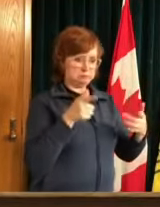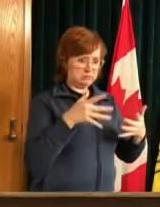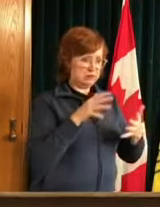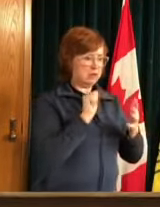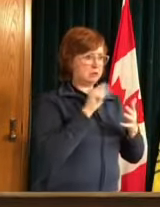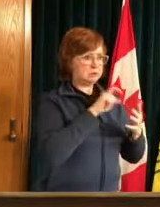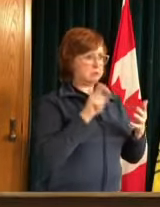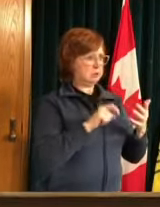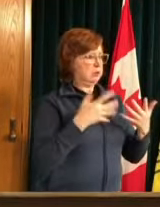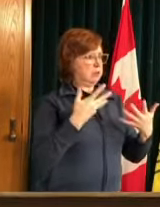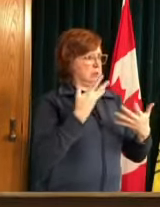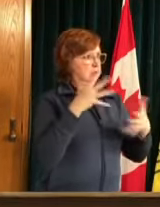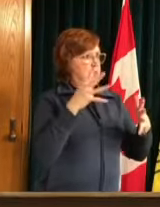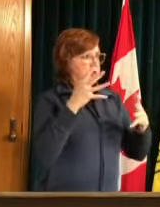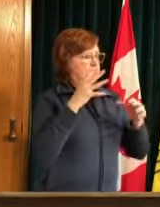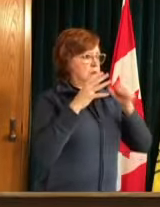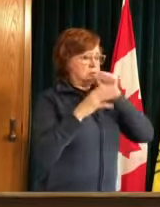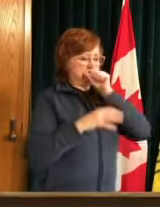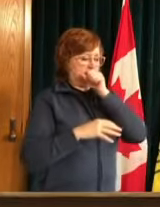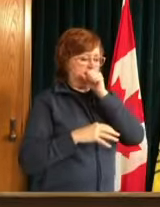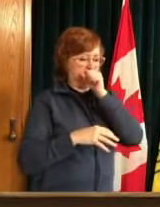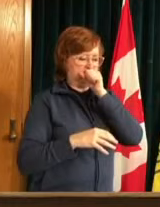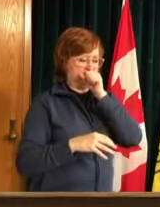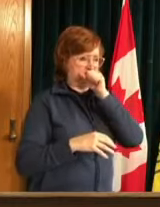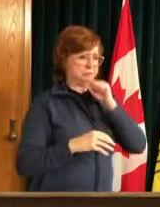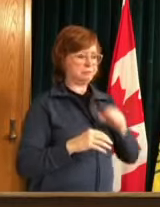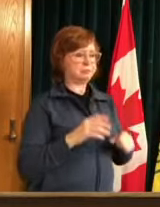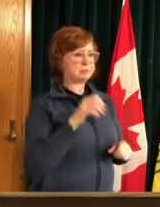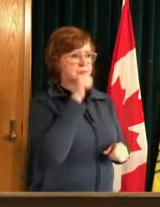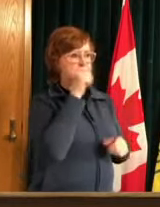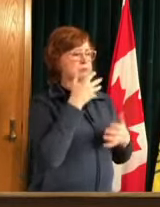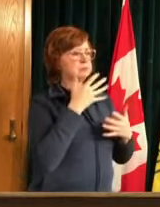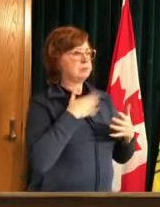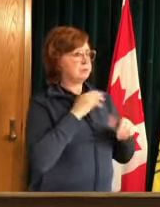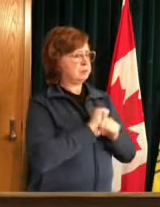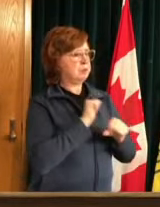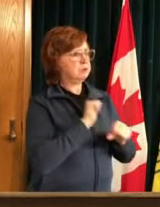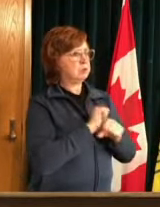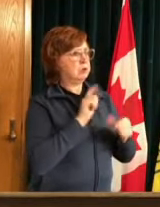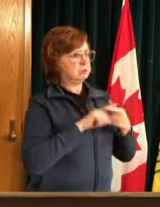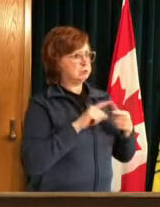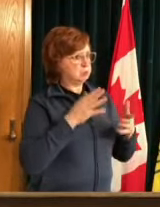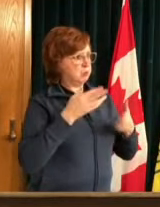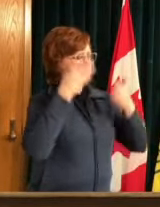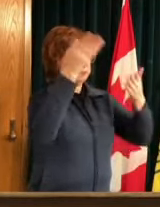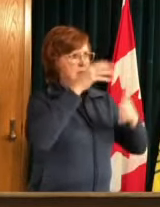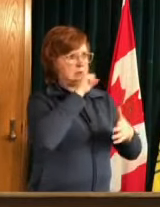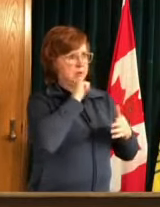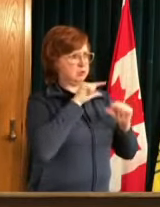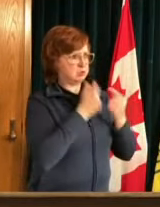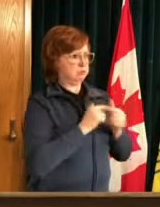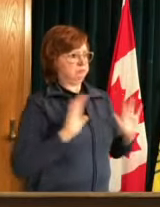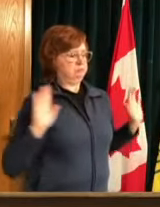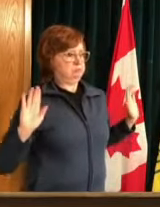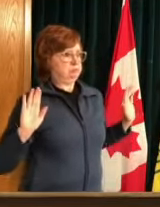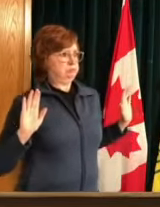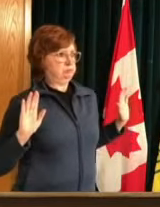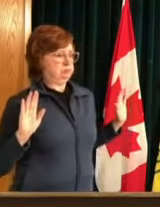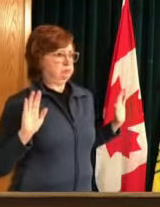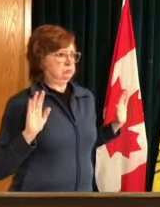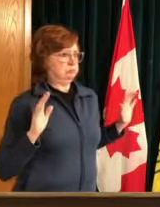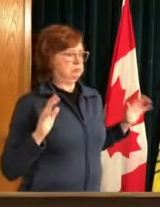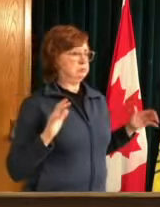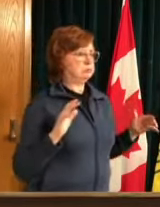come forward and said it's not her job to recommend uh whether or not uh or what the age group should be uh for uh the astrazeneca